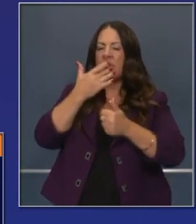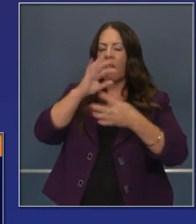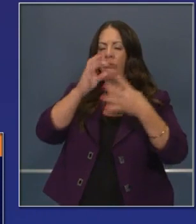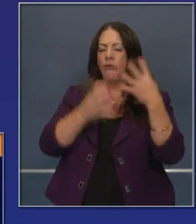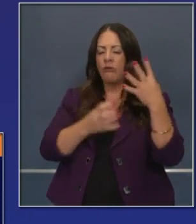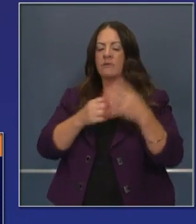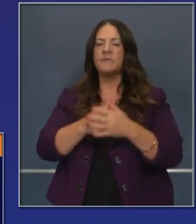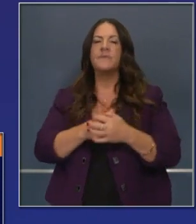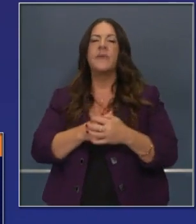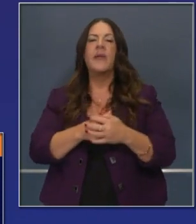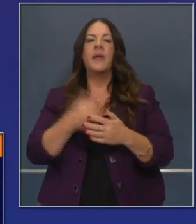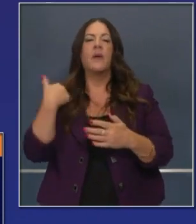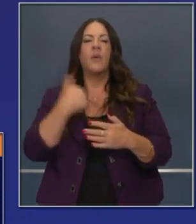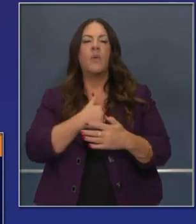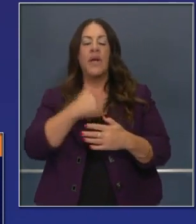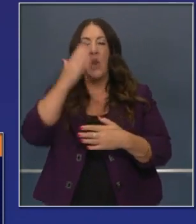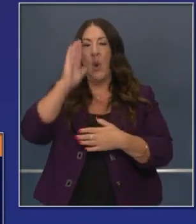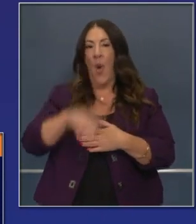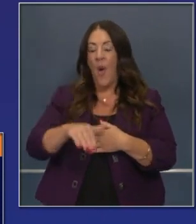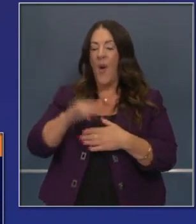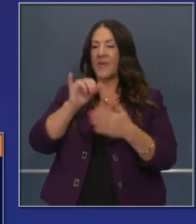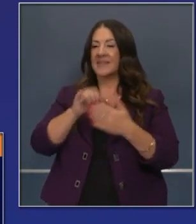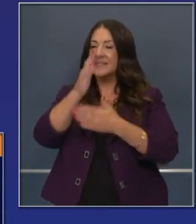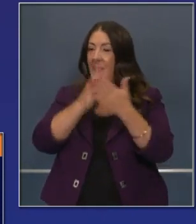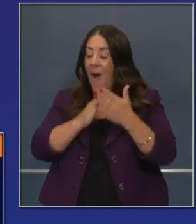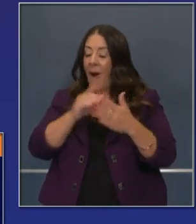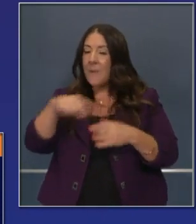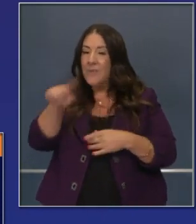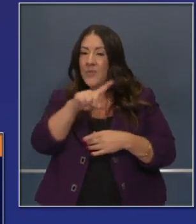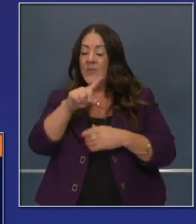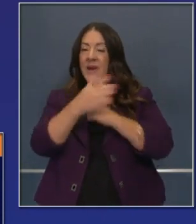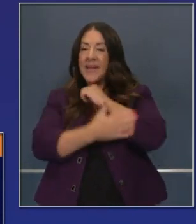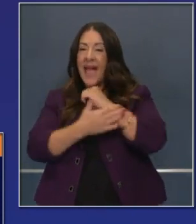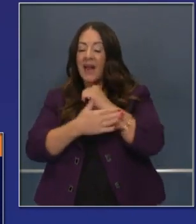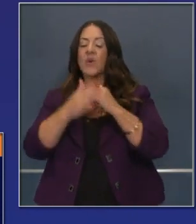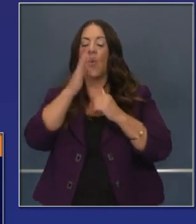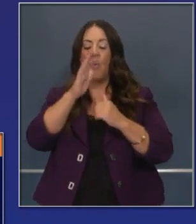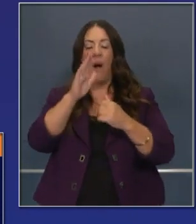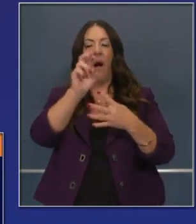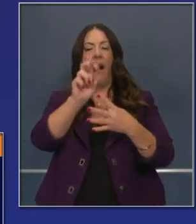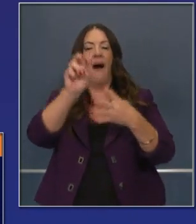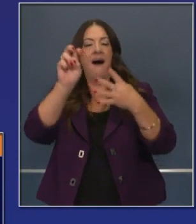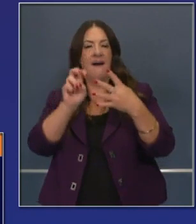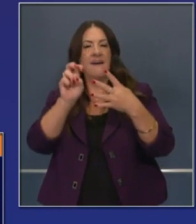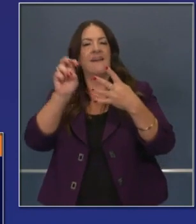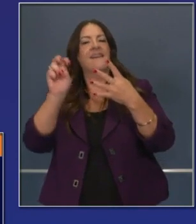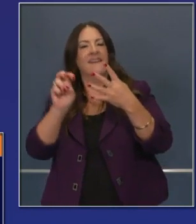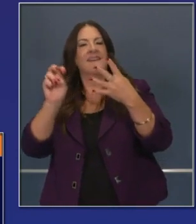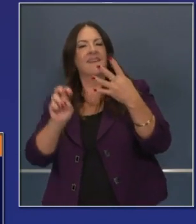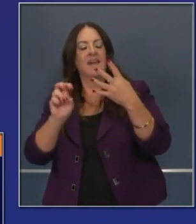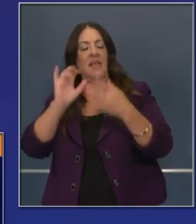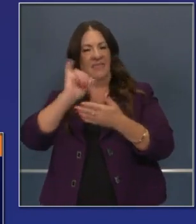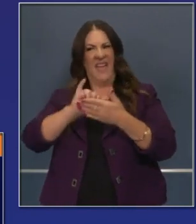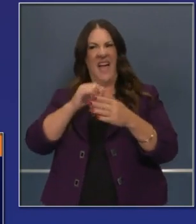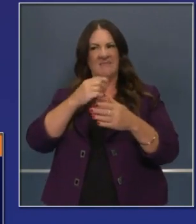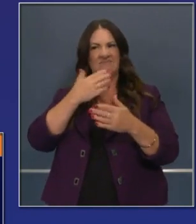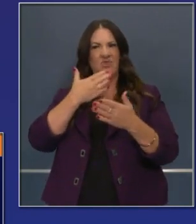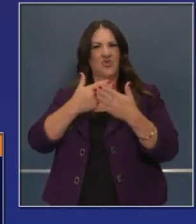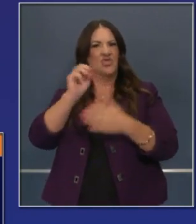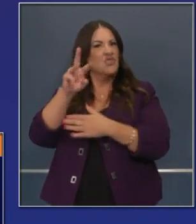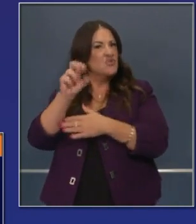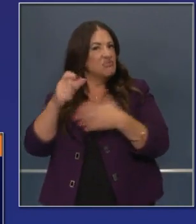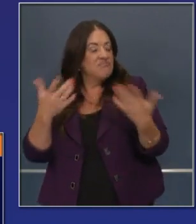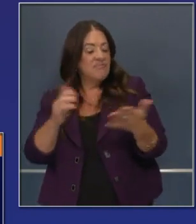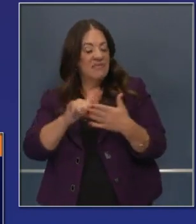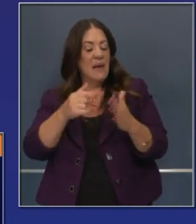a number of counties moving and progressing into new tiers, which is a very encouraging sign. You've seen